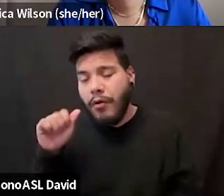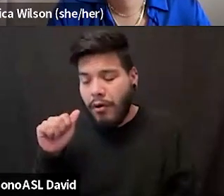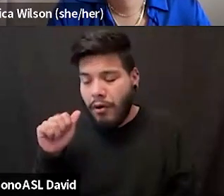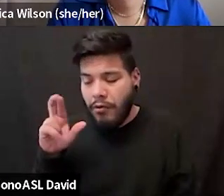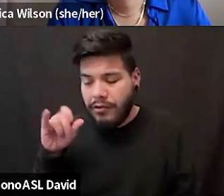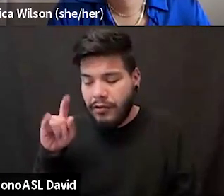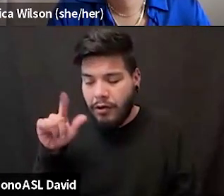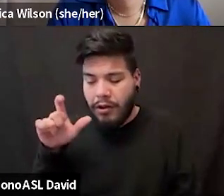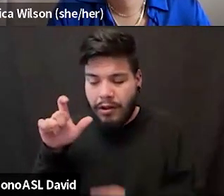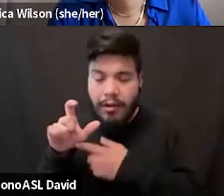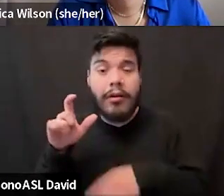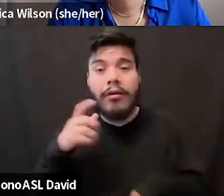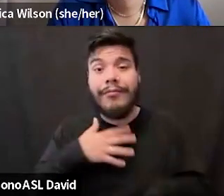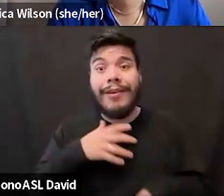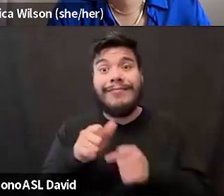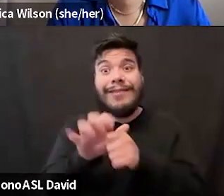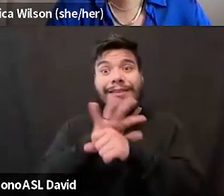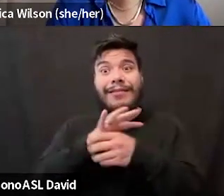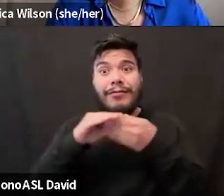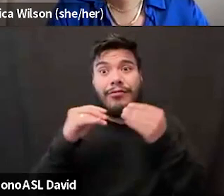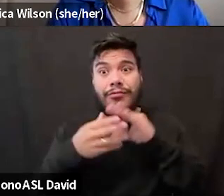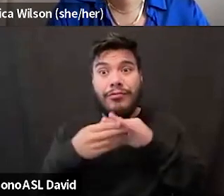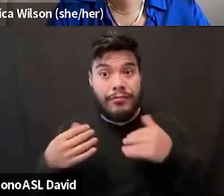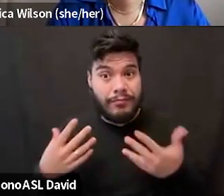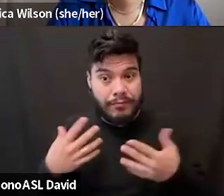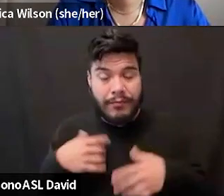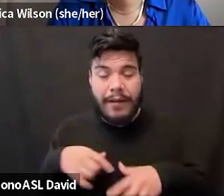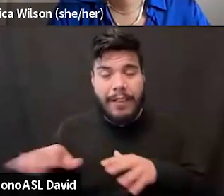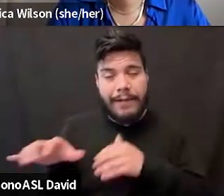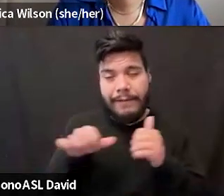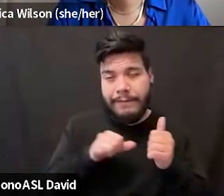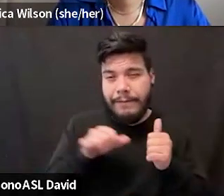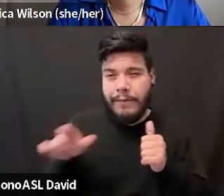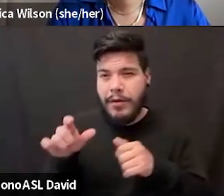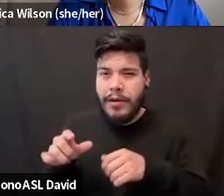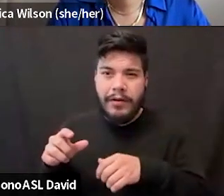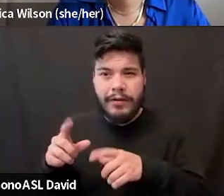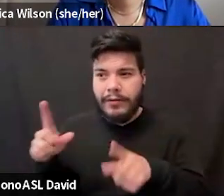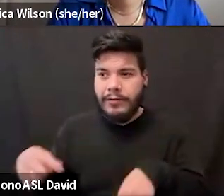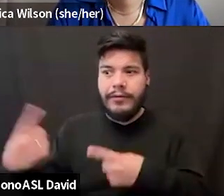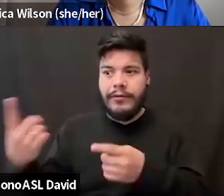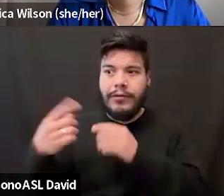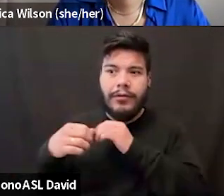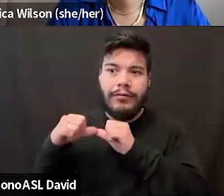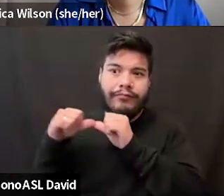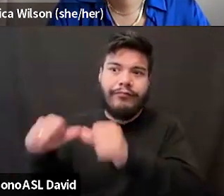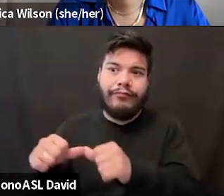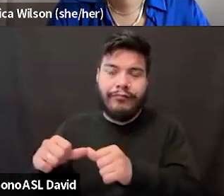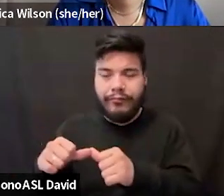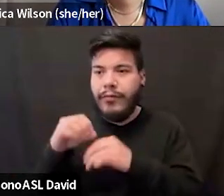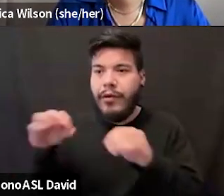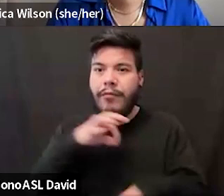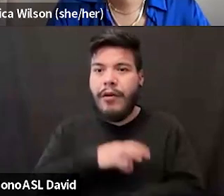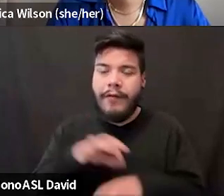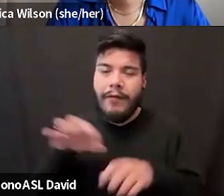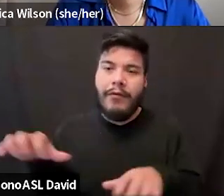And my pandemic story involved me kind of leaving my long-term nonprofit work to go back to grad school. So I'm a